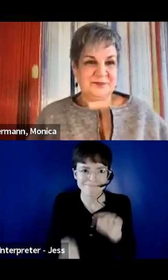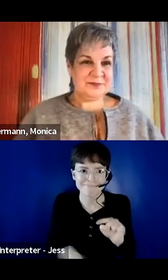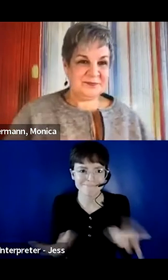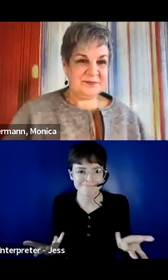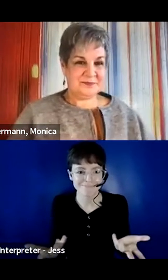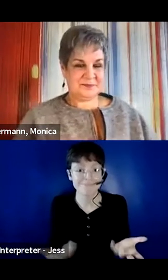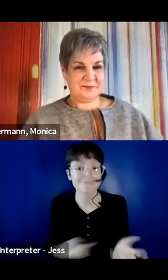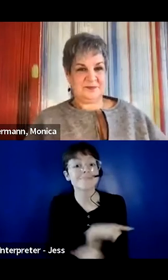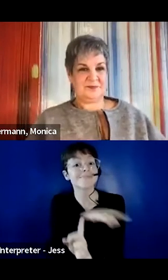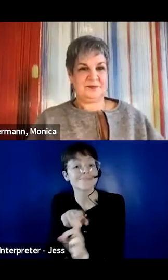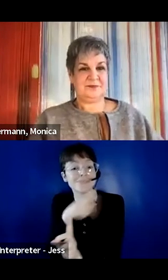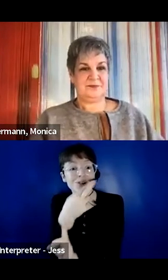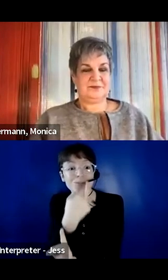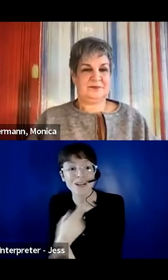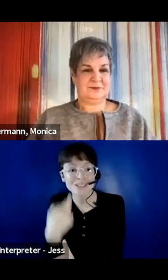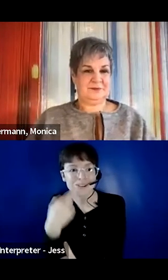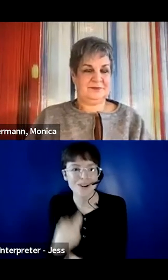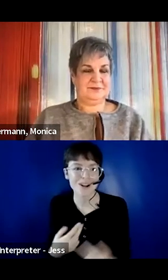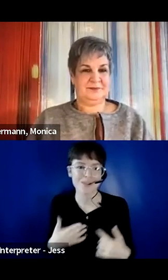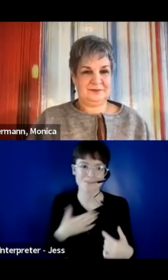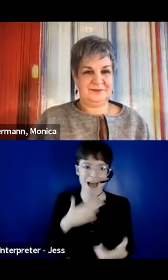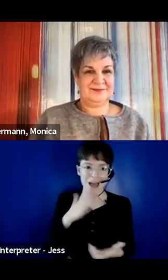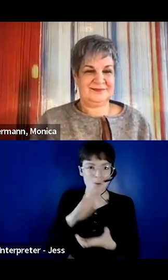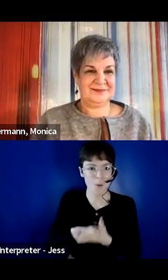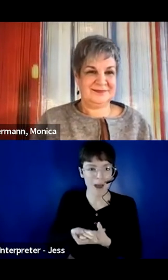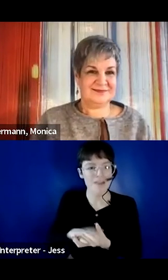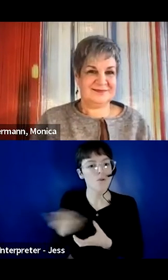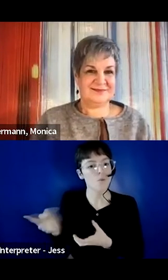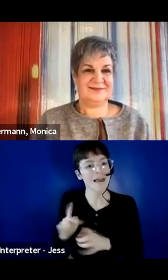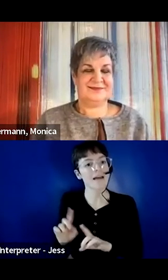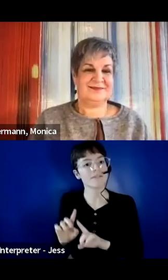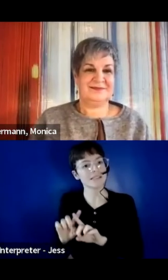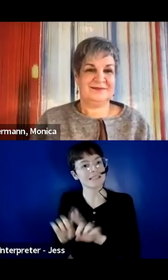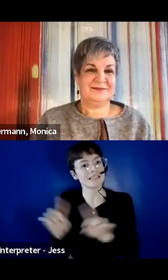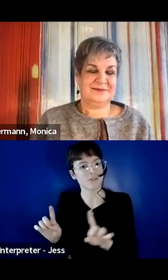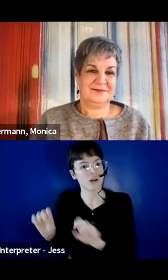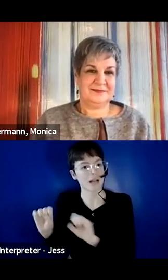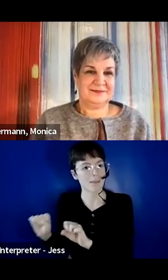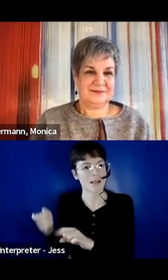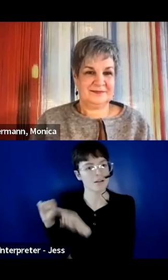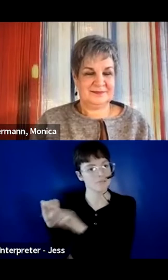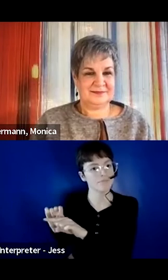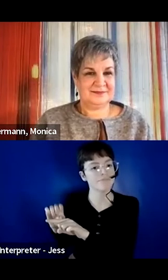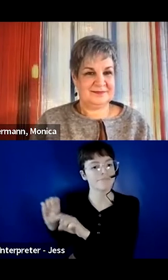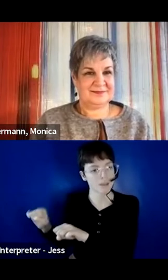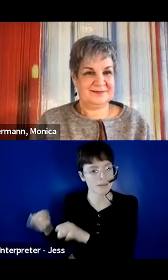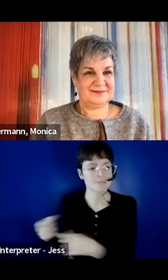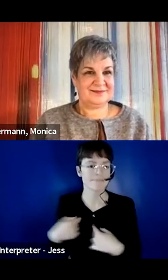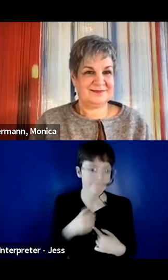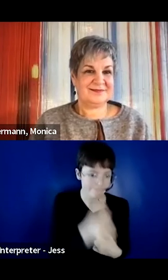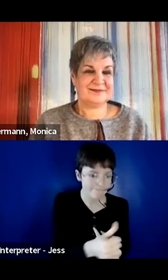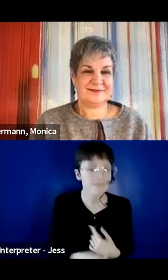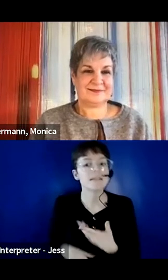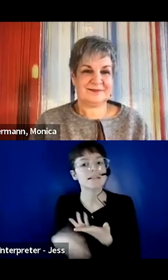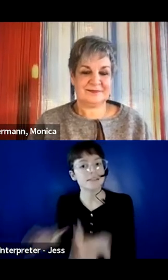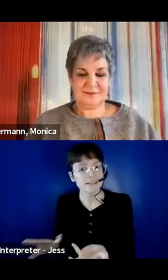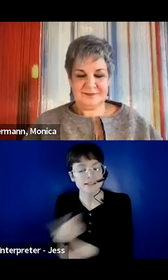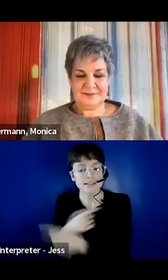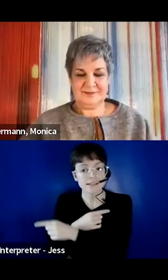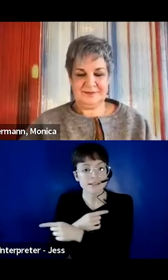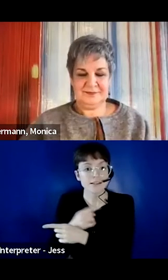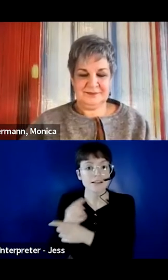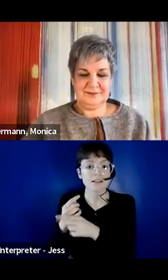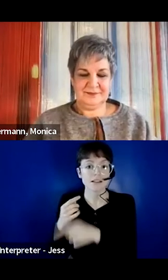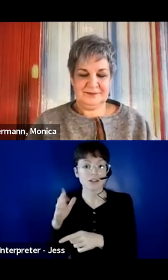my wife and I are an inter-able couple. And so she always calls ahead and asks for certain restaurants if it's going to be, you know, accessible. And they'll say,